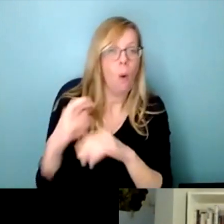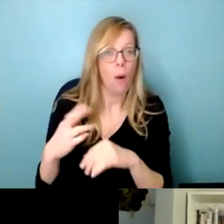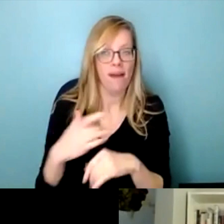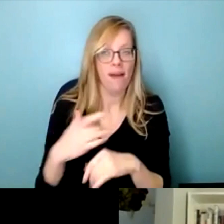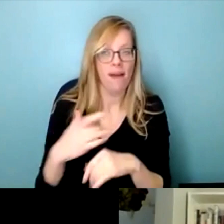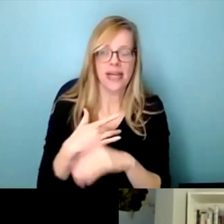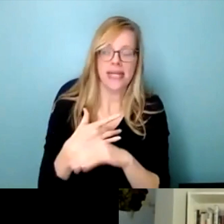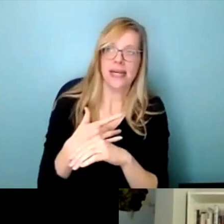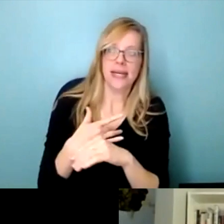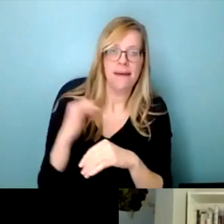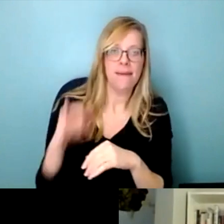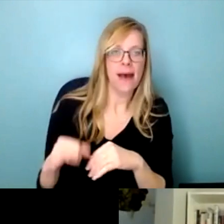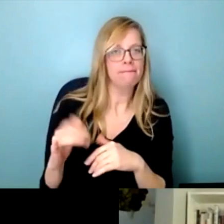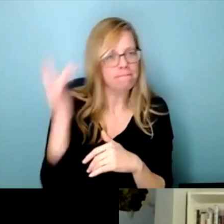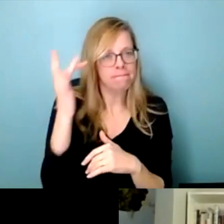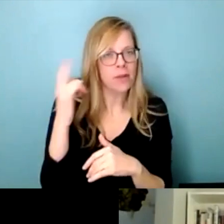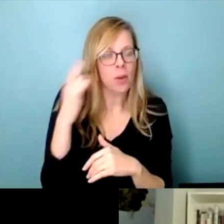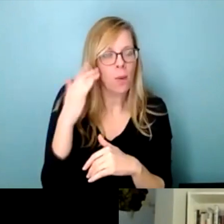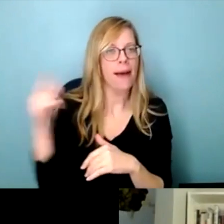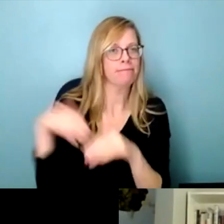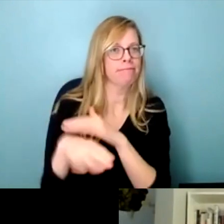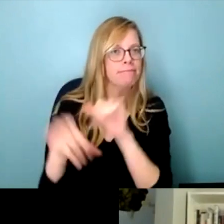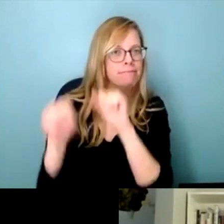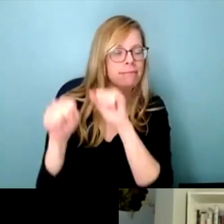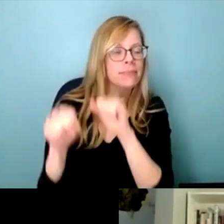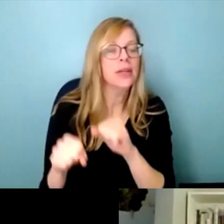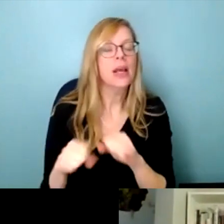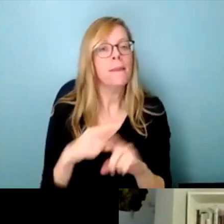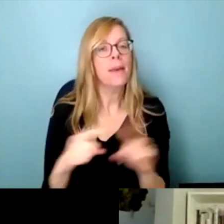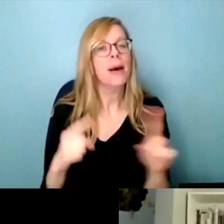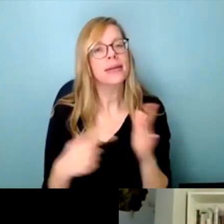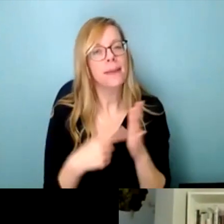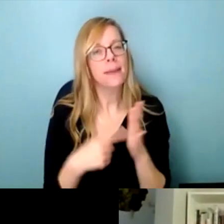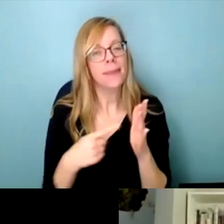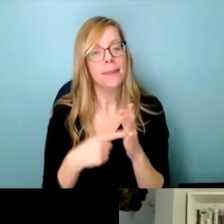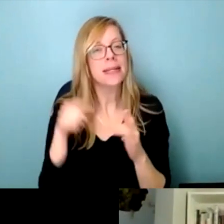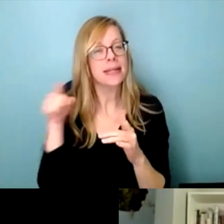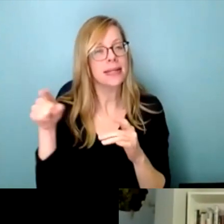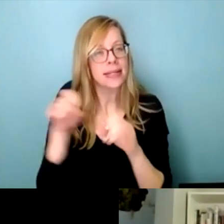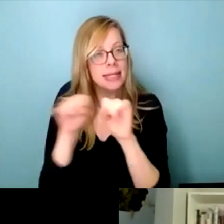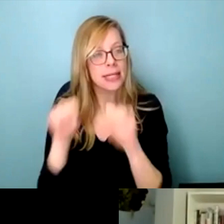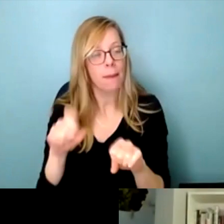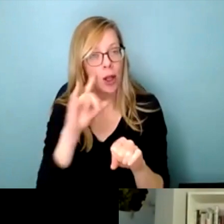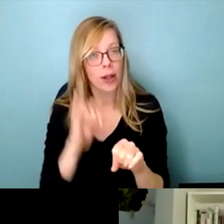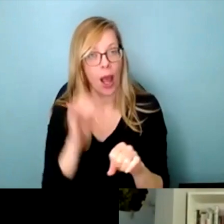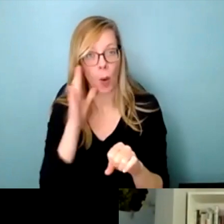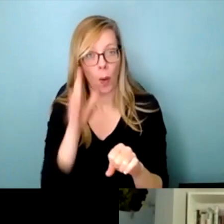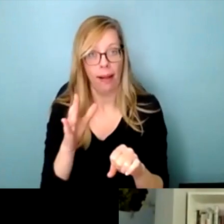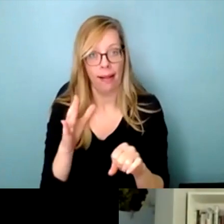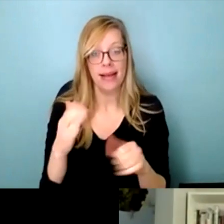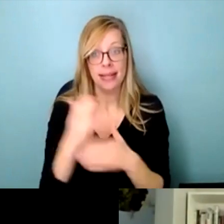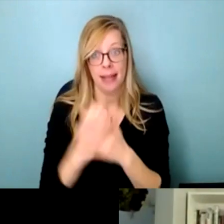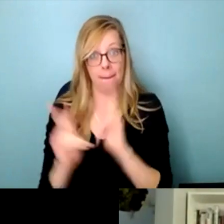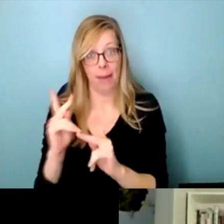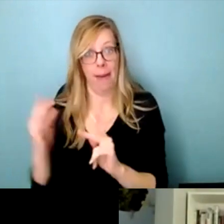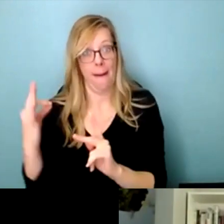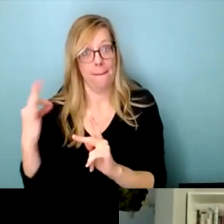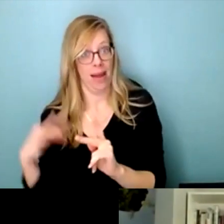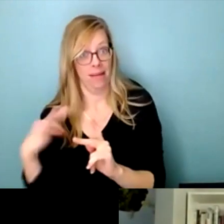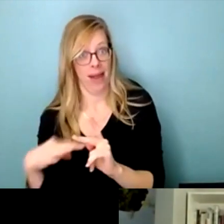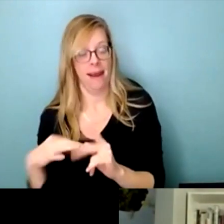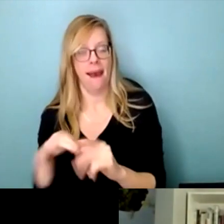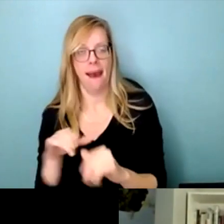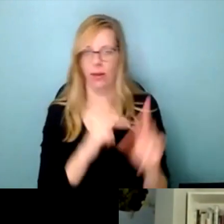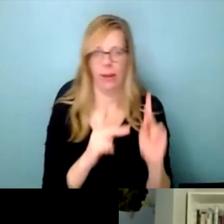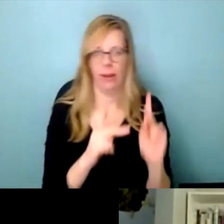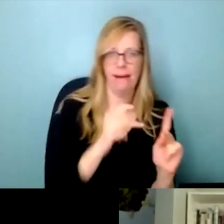currently is made to benefit some over others. Um, and in some cases, even still public policy hasn't even acknowledged some folks as